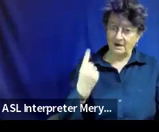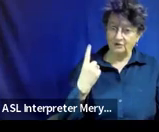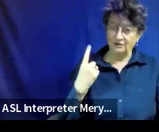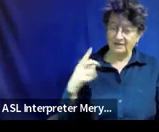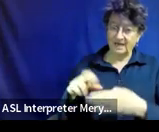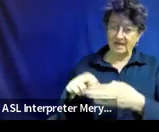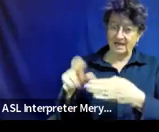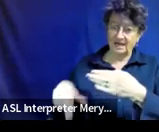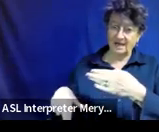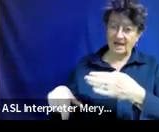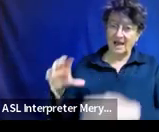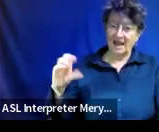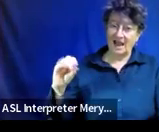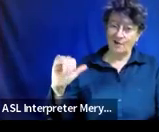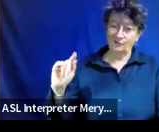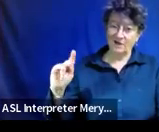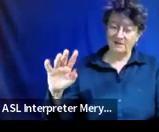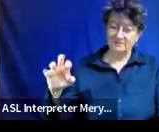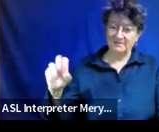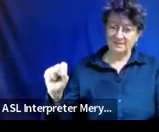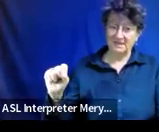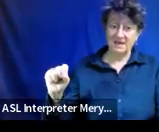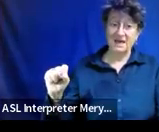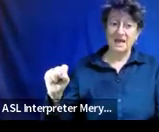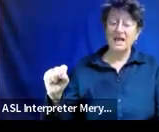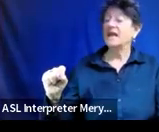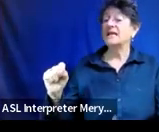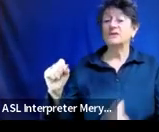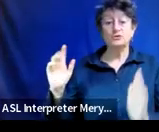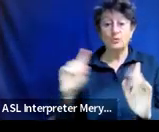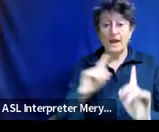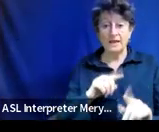is answering the question, what are you teaching?